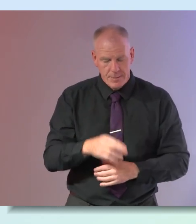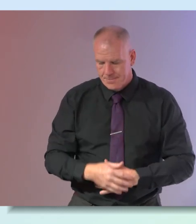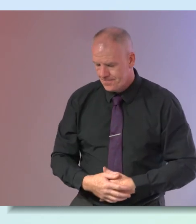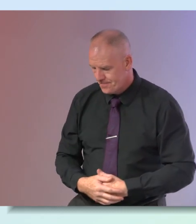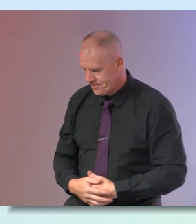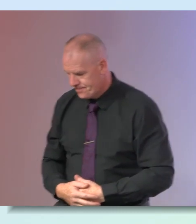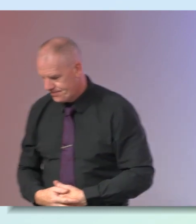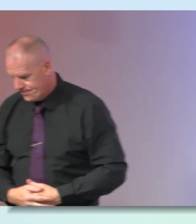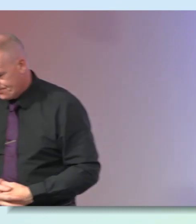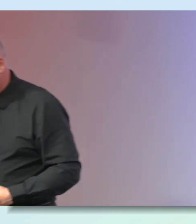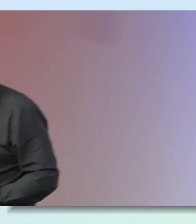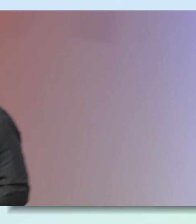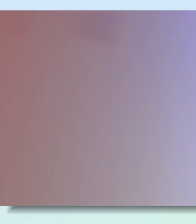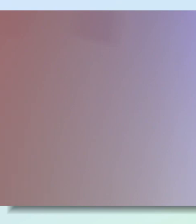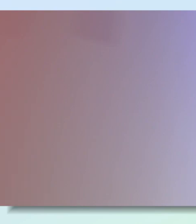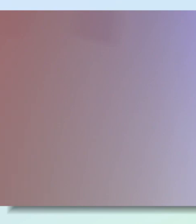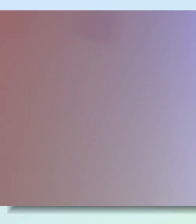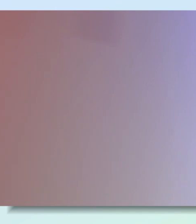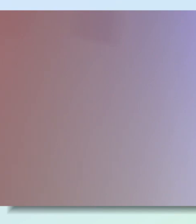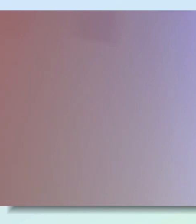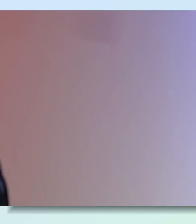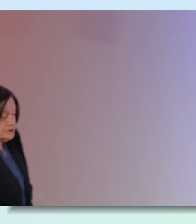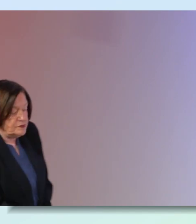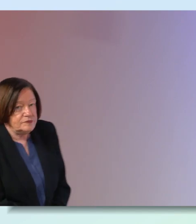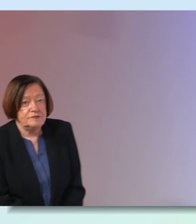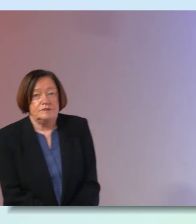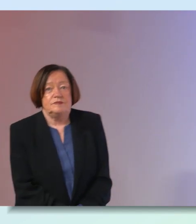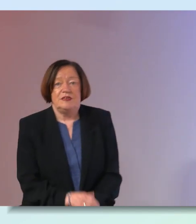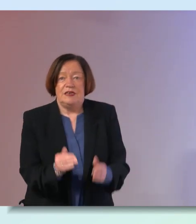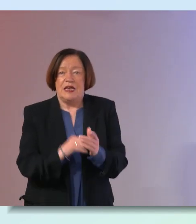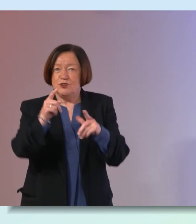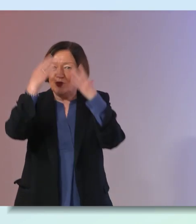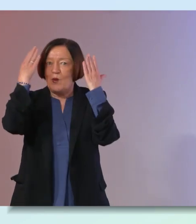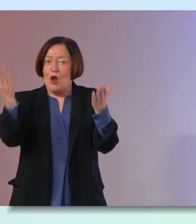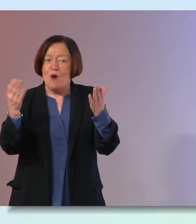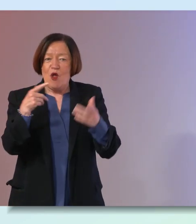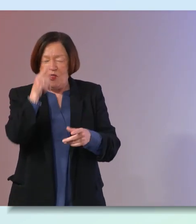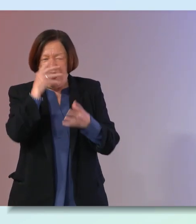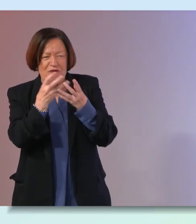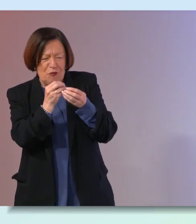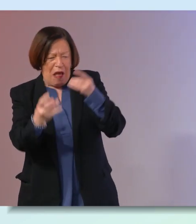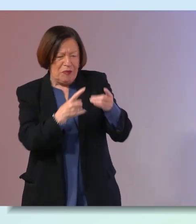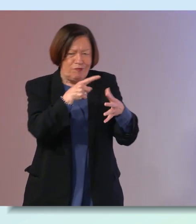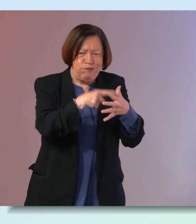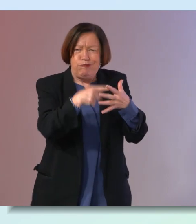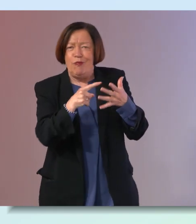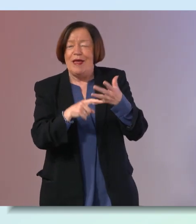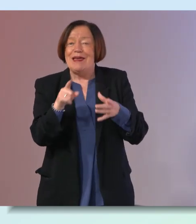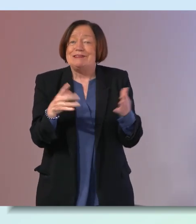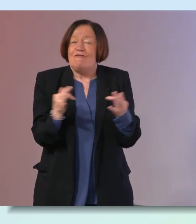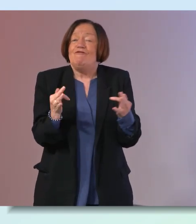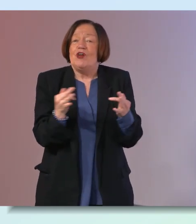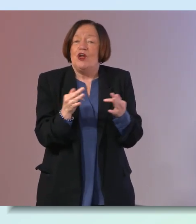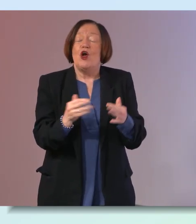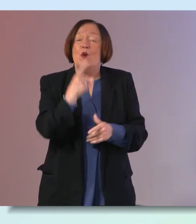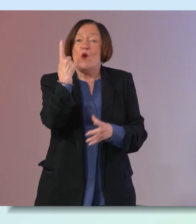don't know it or you make up explanations for it to do with you know having lots on or this or that or the other and and it is a fear and i think